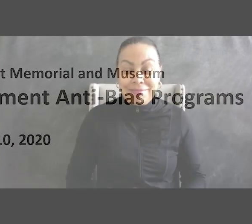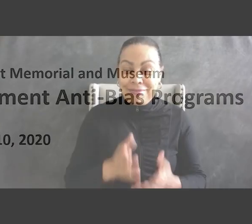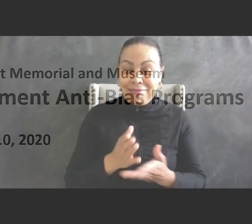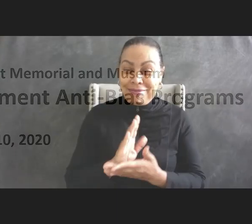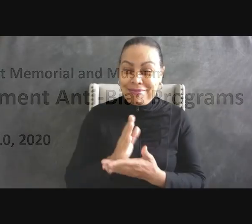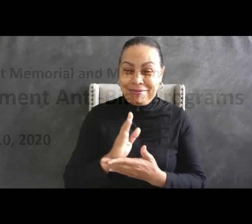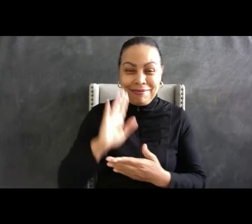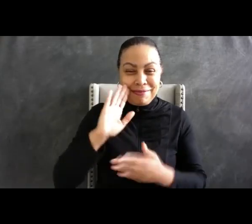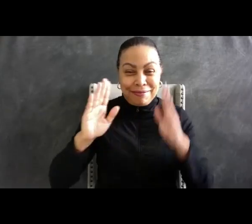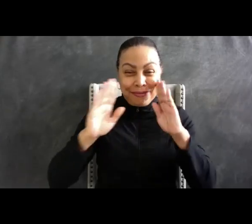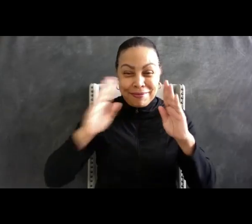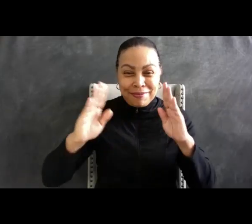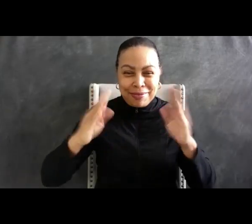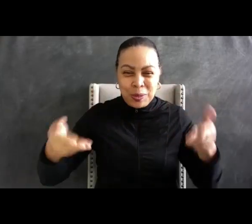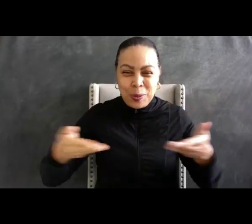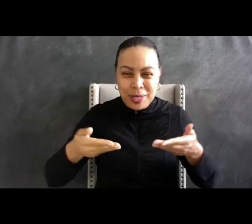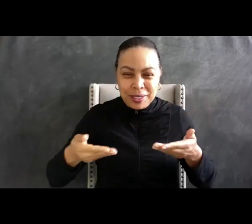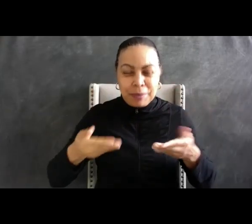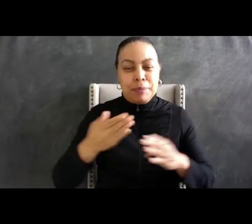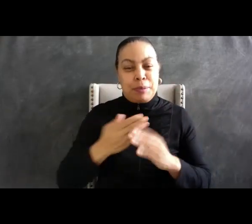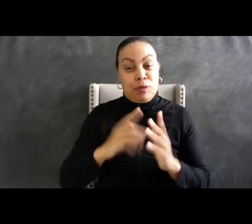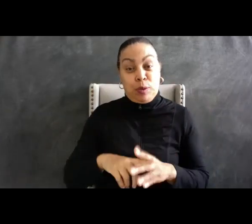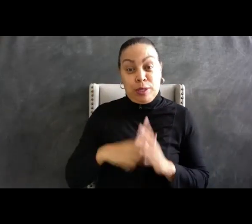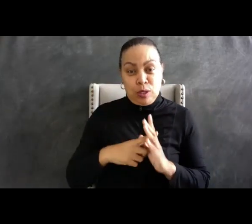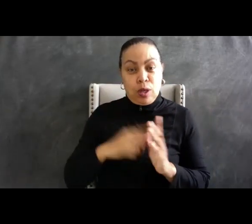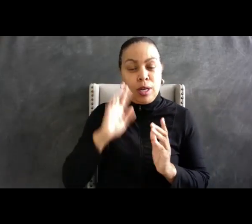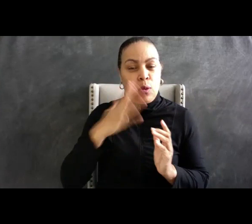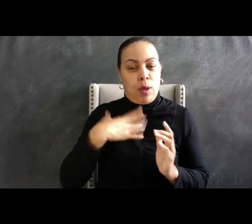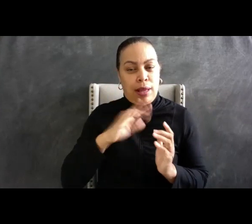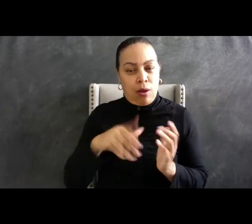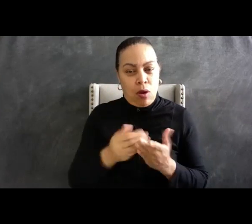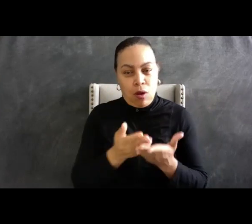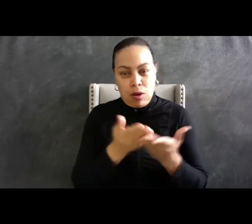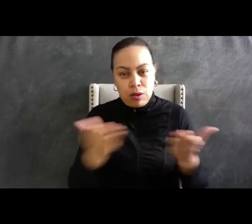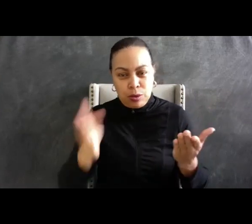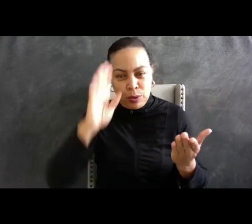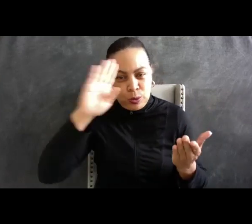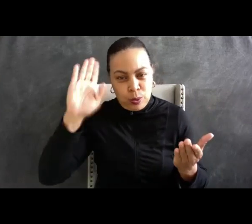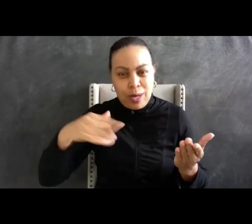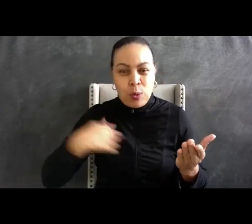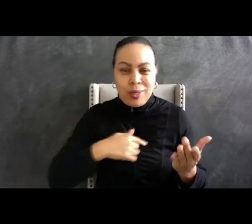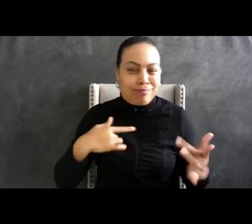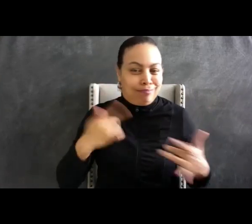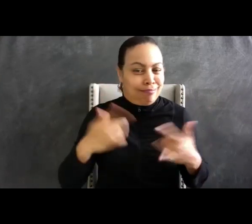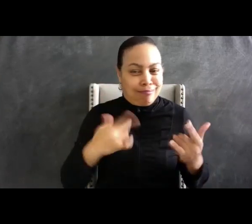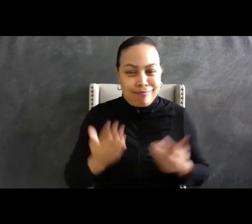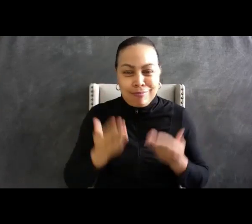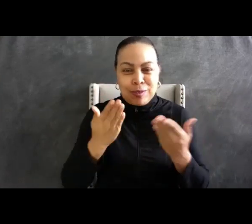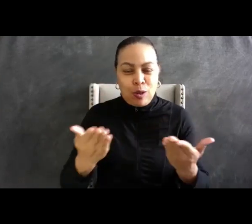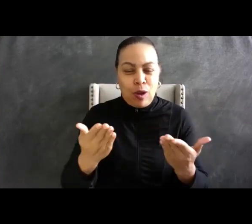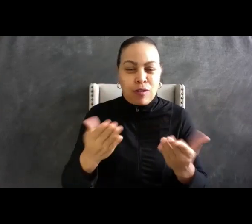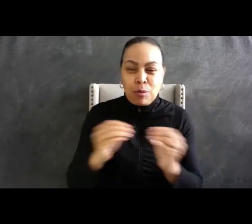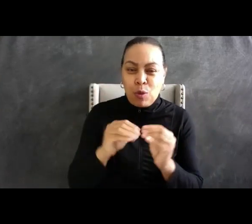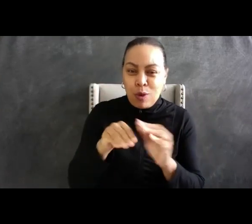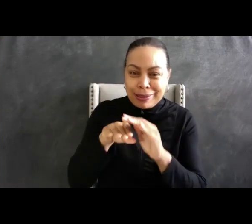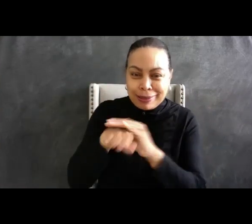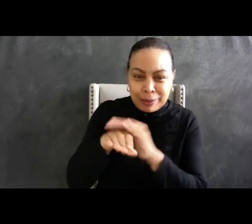Welcome. Before we get started, I would like all of our viewers to know that we are excited to offer greater accessibility